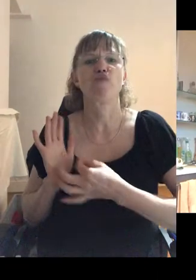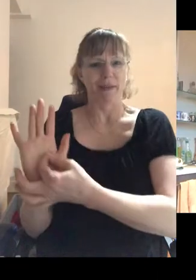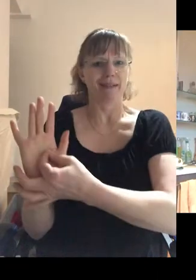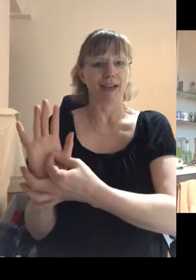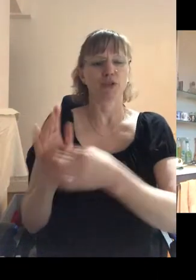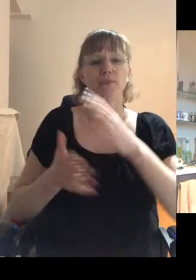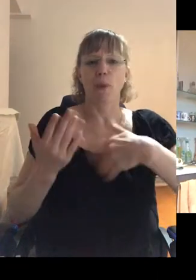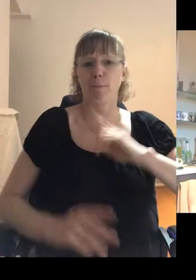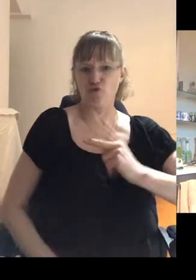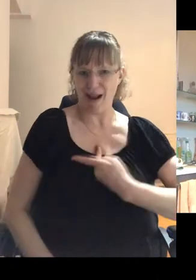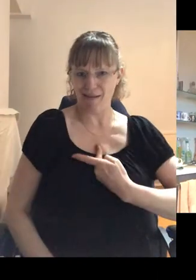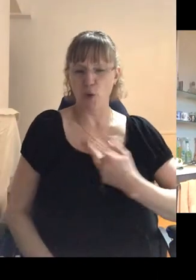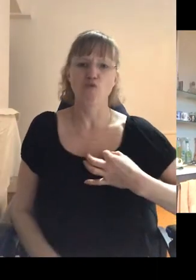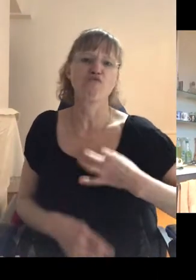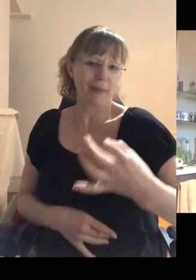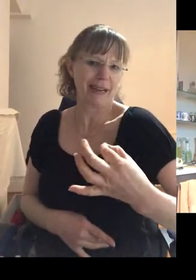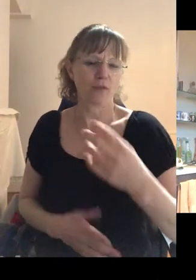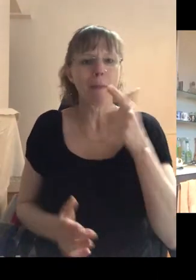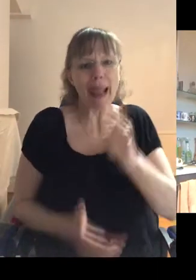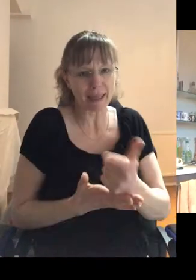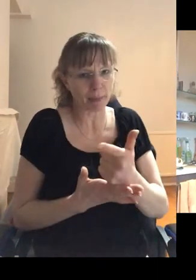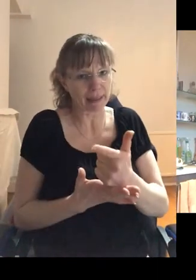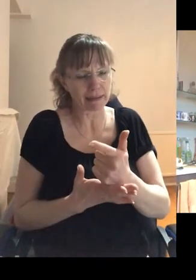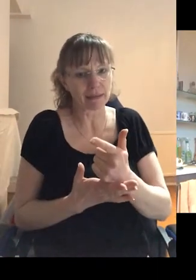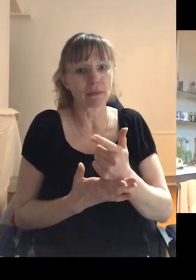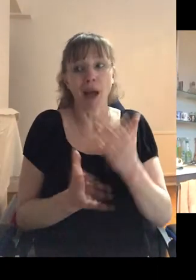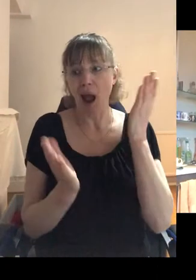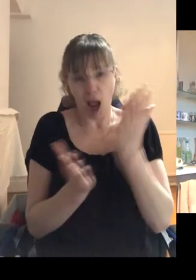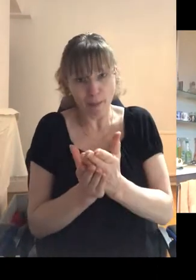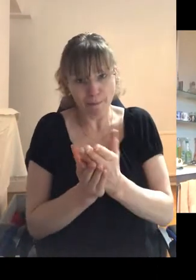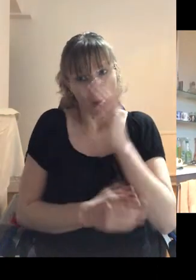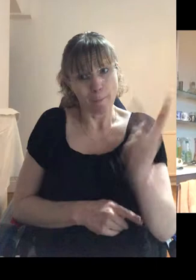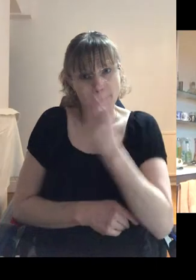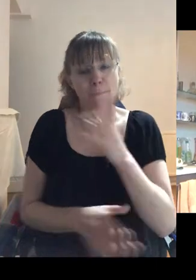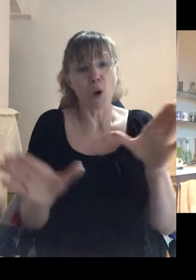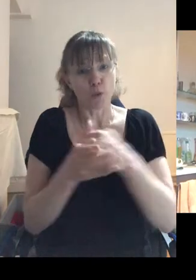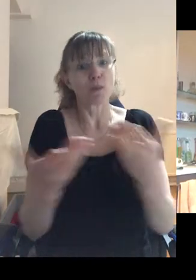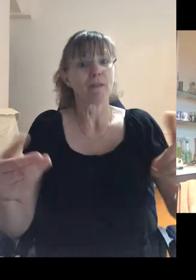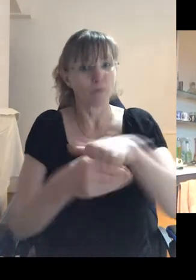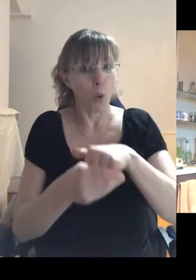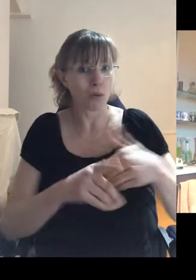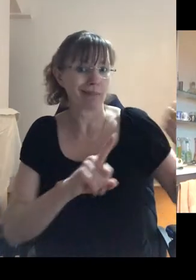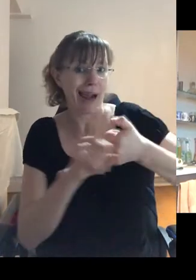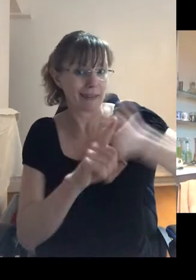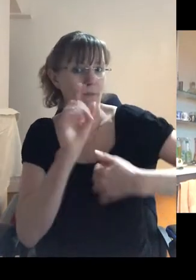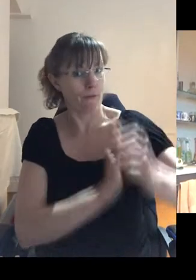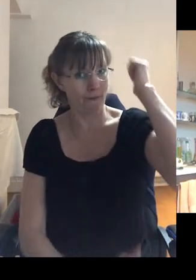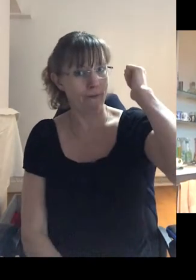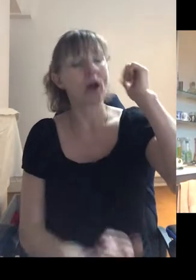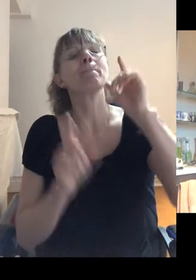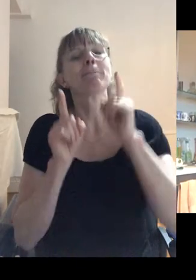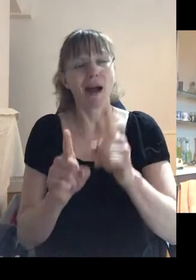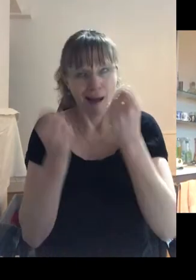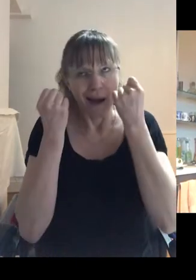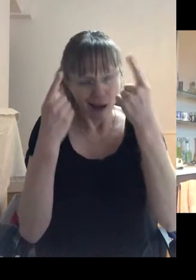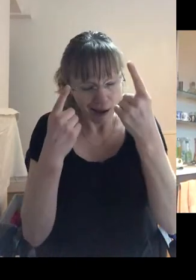trans representation. There wasn't much representation of lesbians. Uh, and clearly both groups were very much involved and active at that time. but I